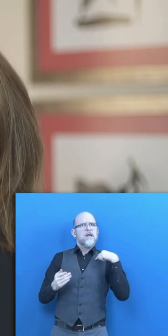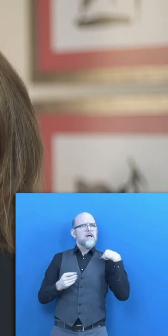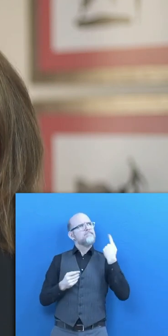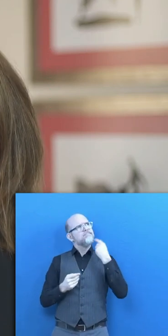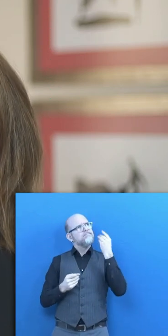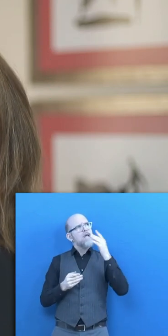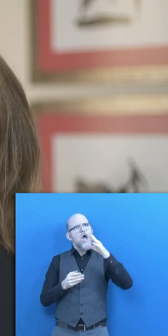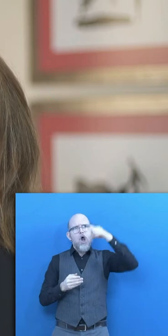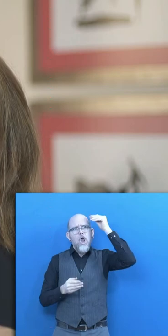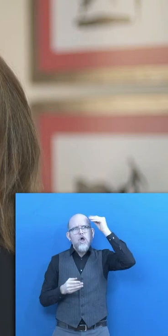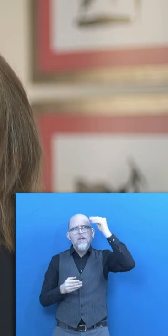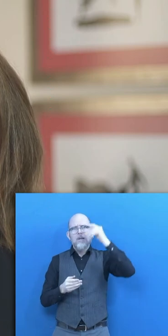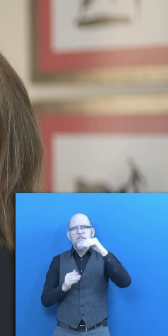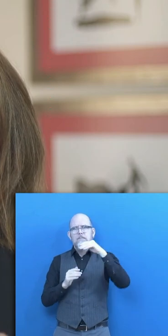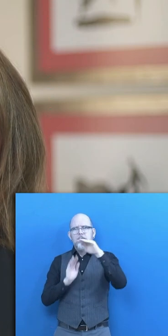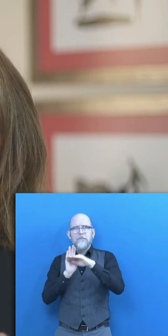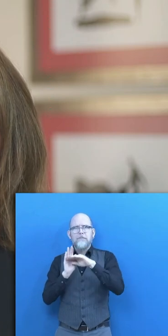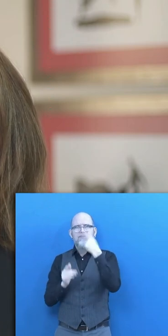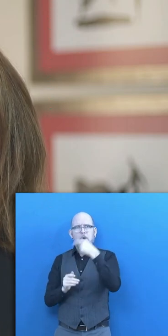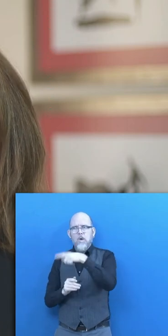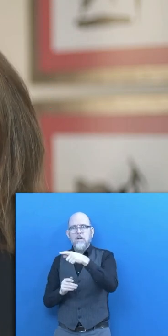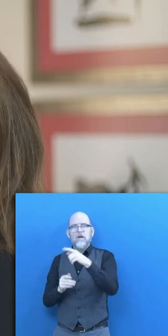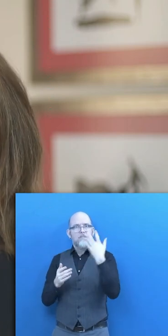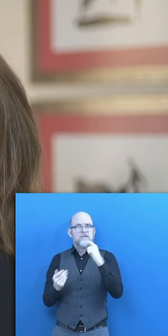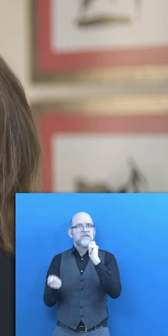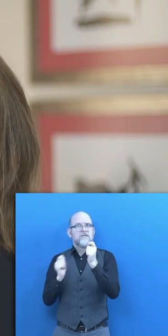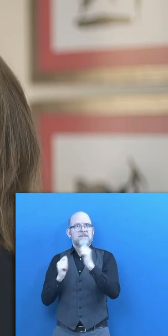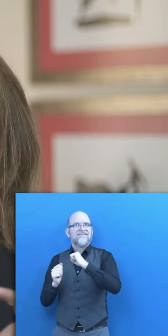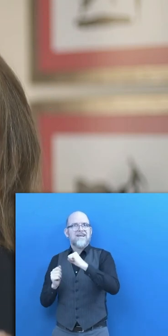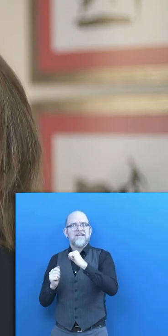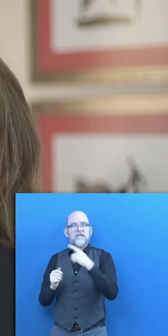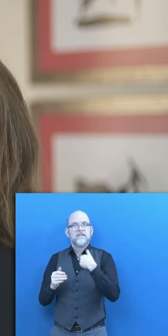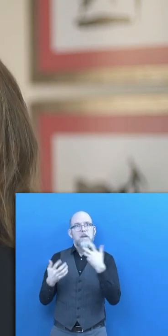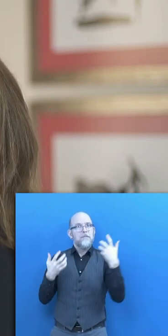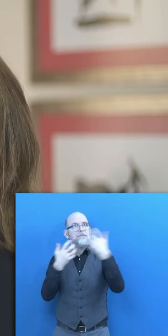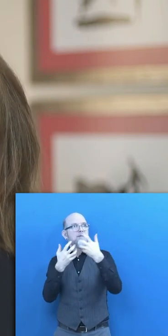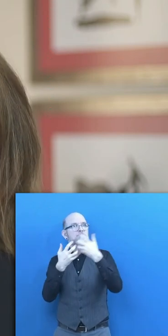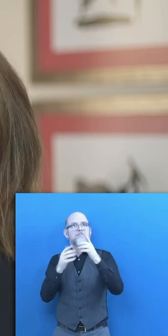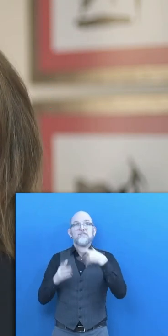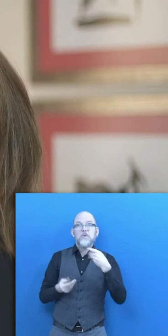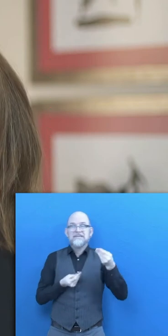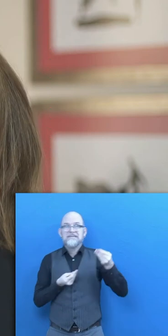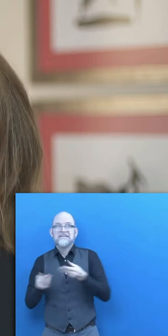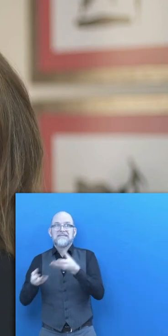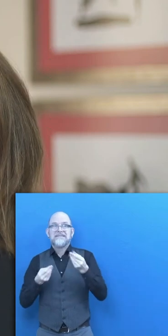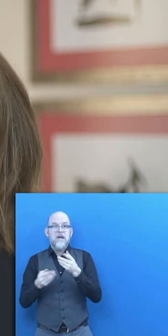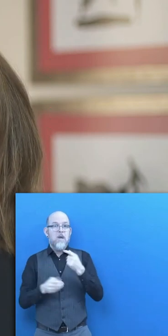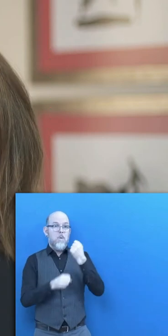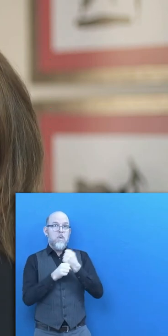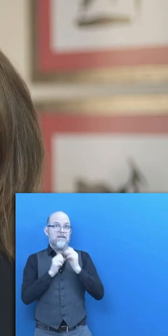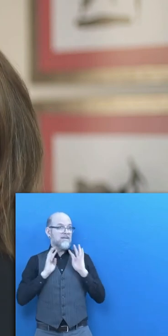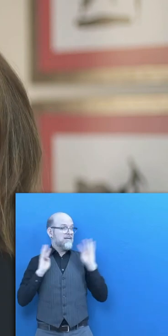changing. At a pace we had never seen before, employees need to be adapting their knowledge